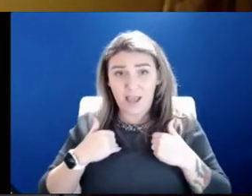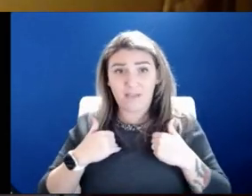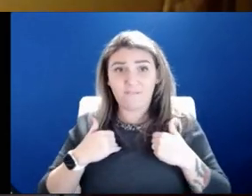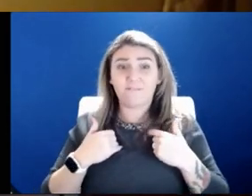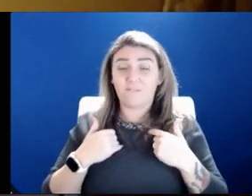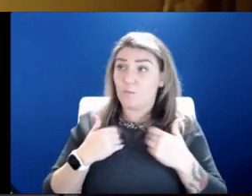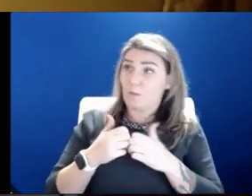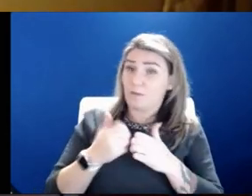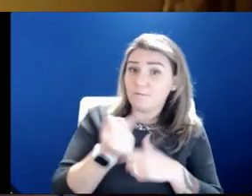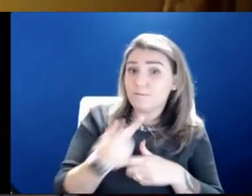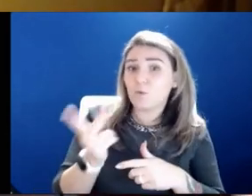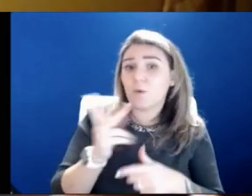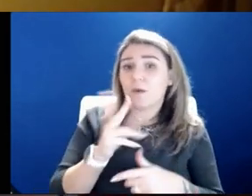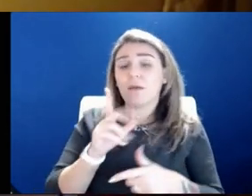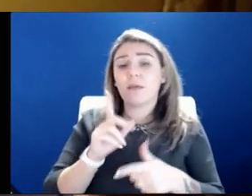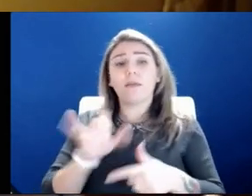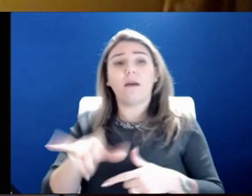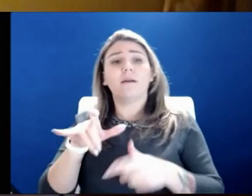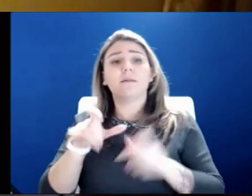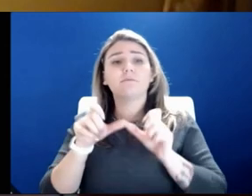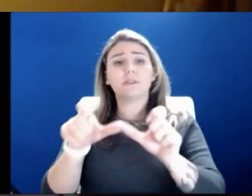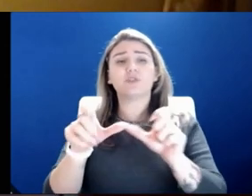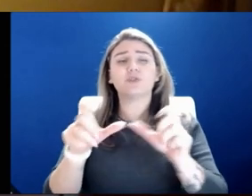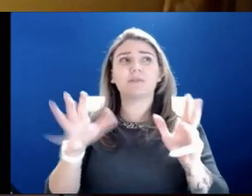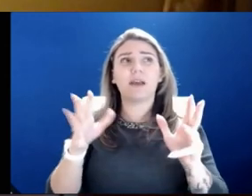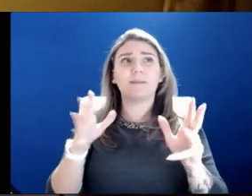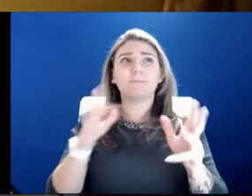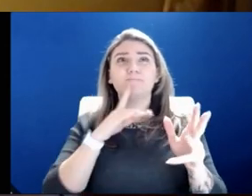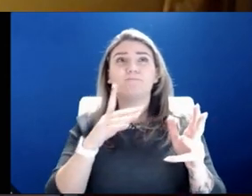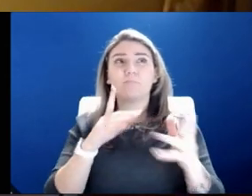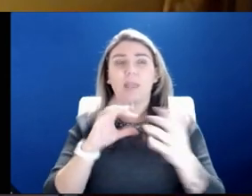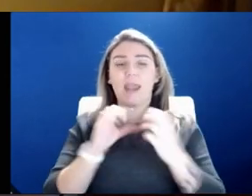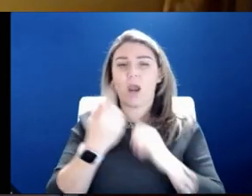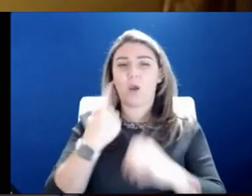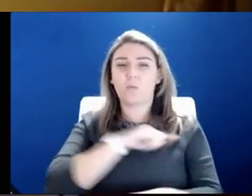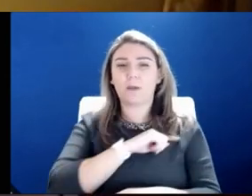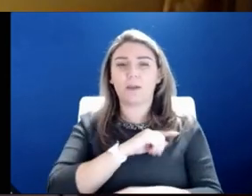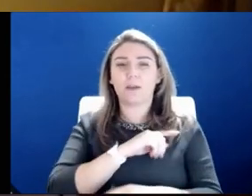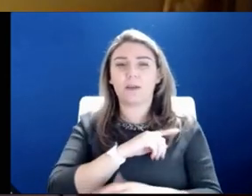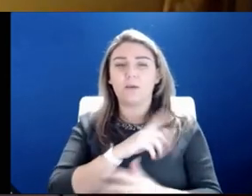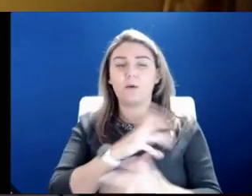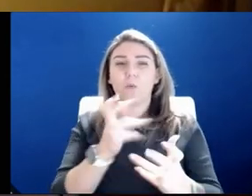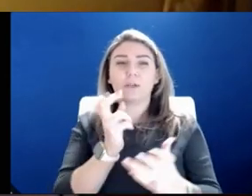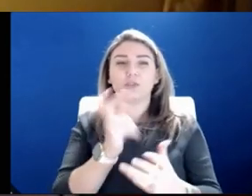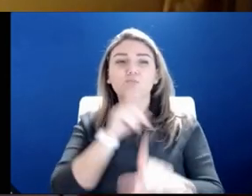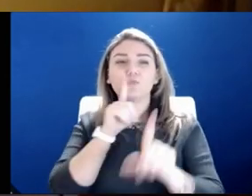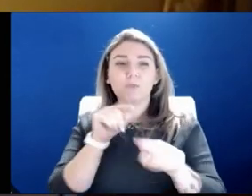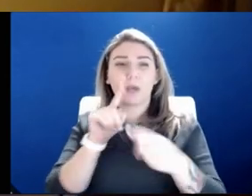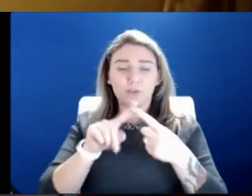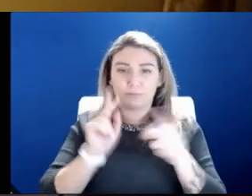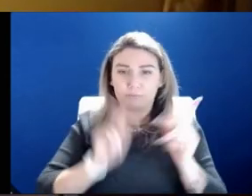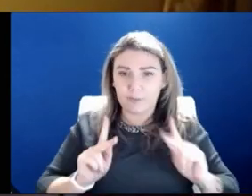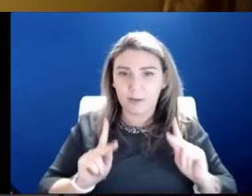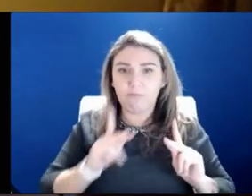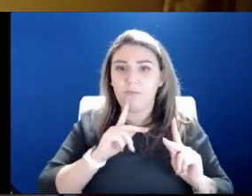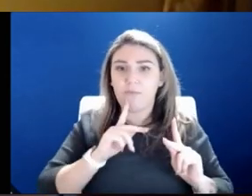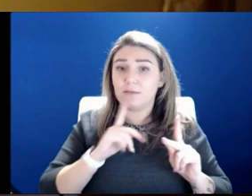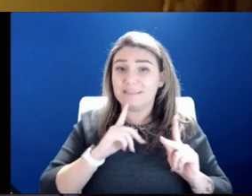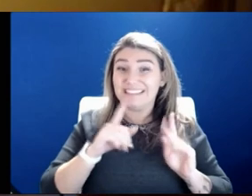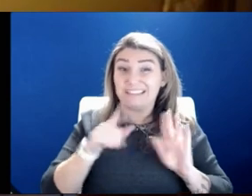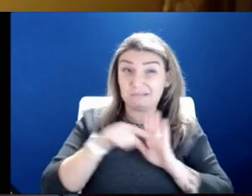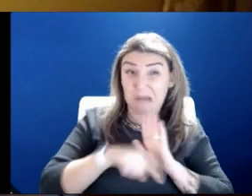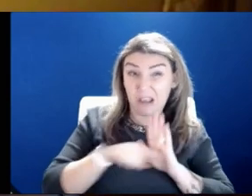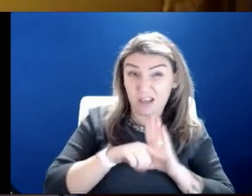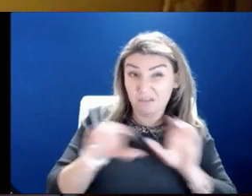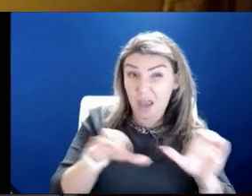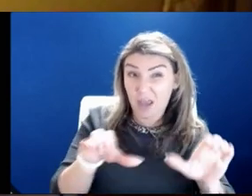And that continues to, I think, kind of color how we're looking to respond to folks. Is some negative action the best way